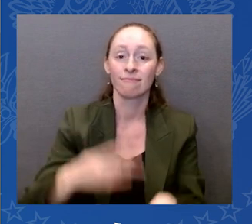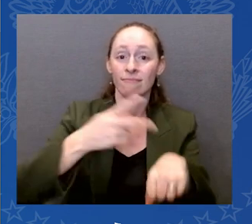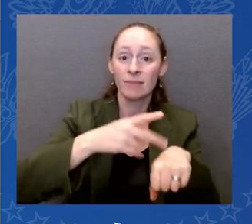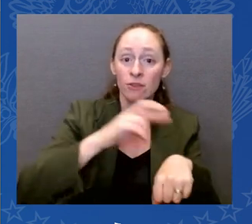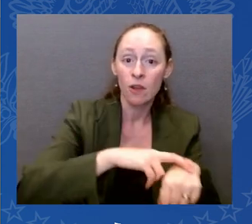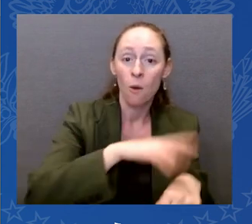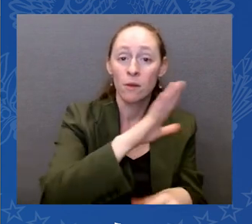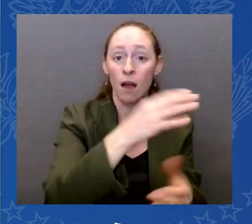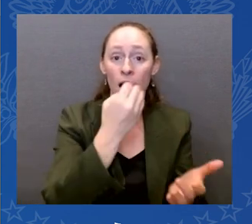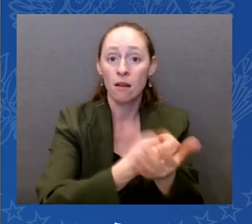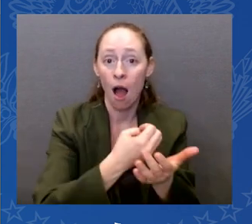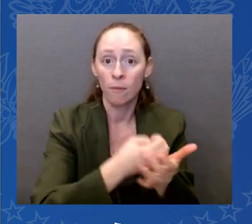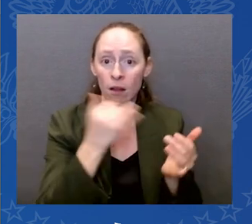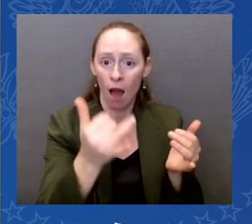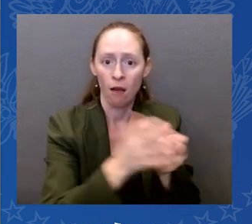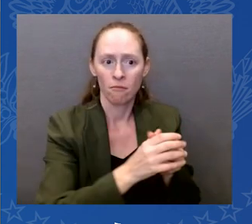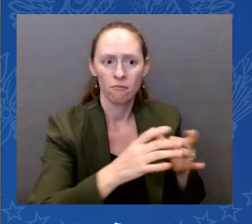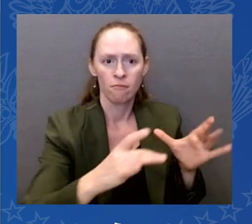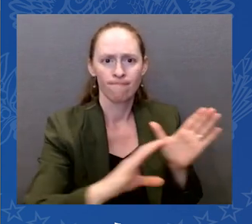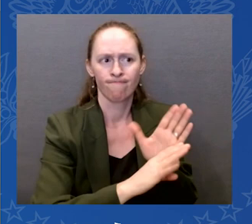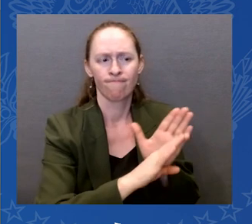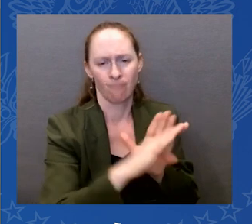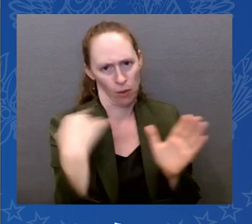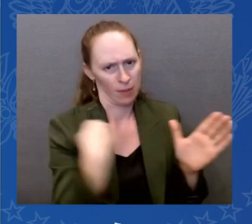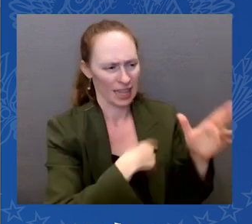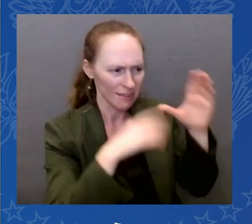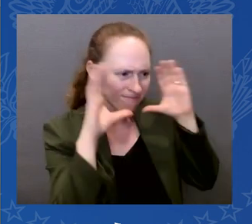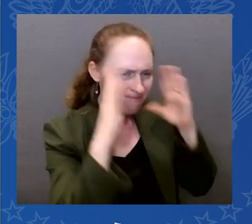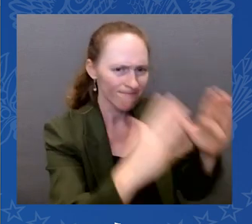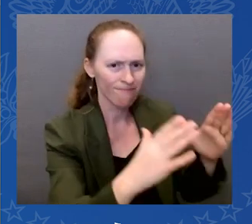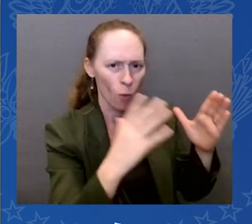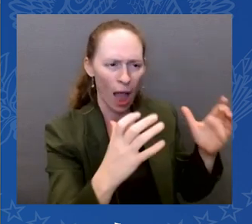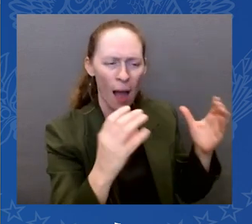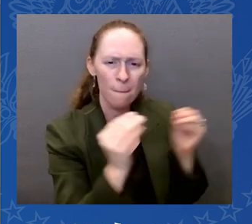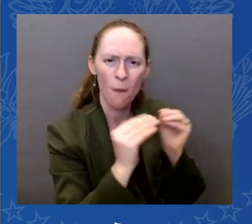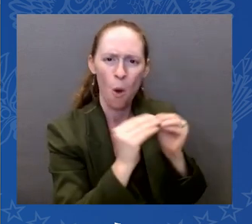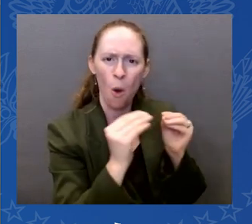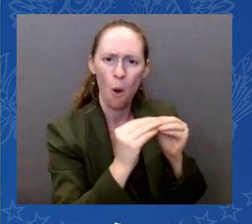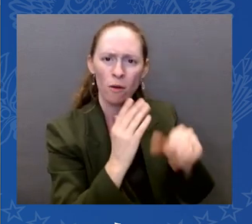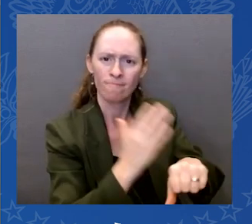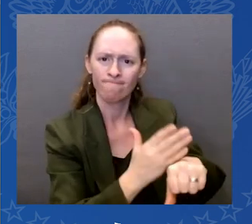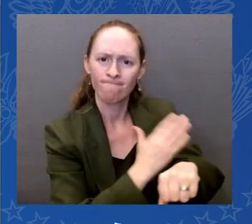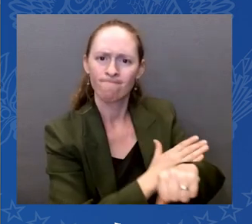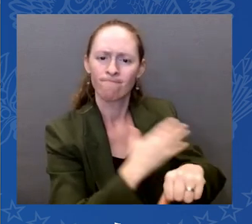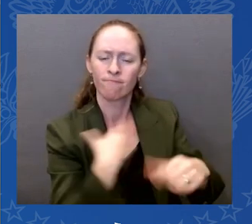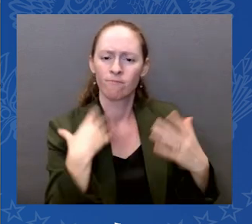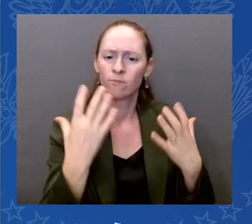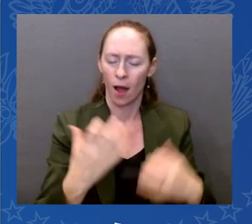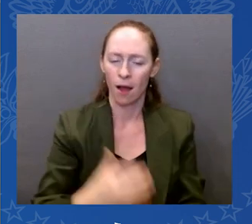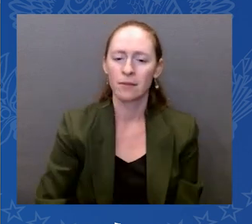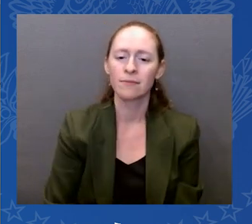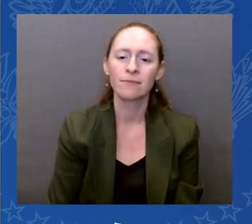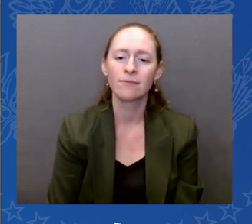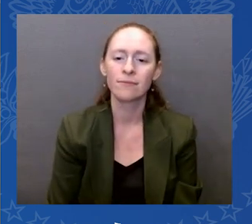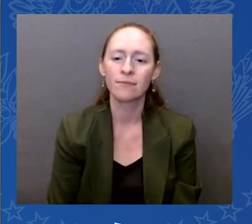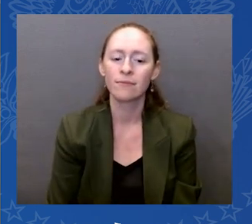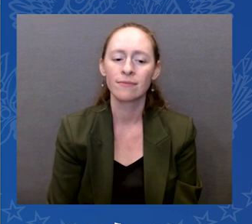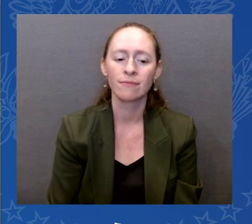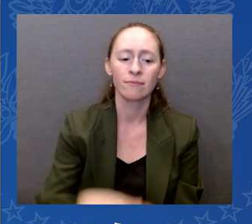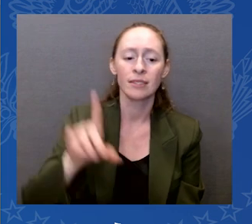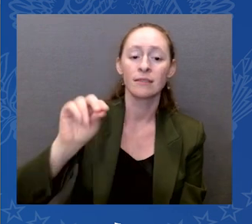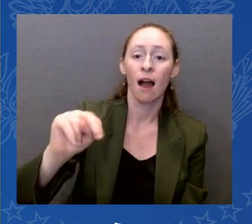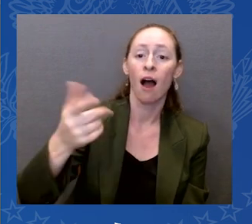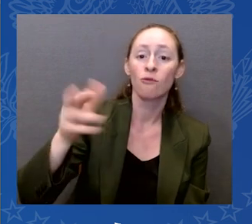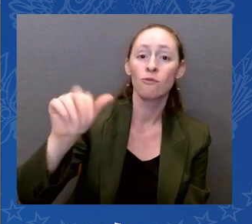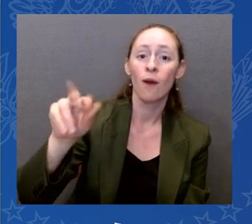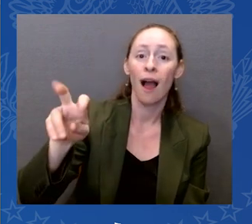I asked Deputy Secretary Don Graves to help me during the Detroit — get Detroit back on track and during the Great Recession. And while I was Vice